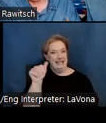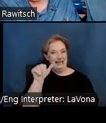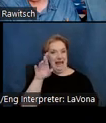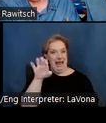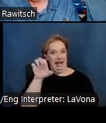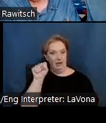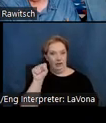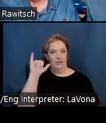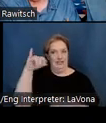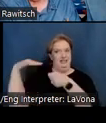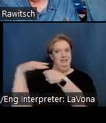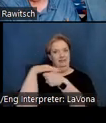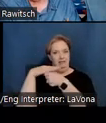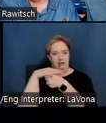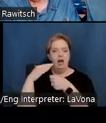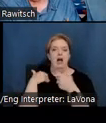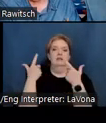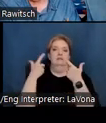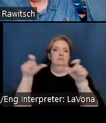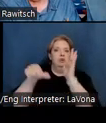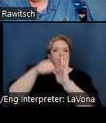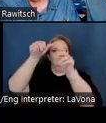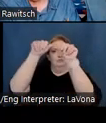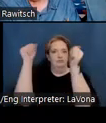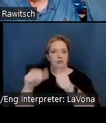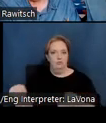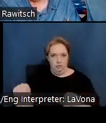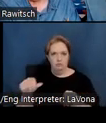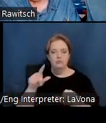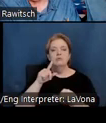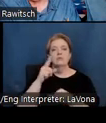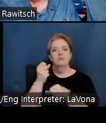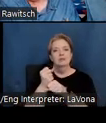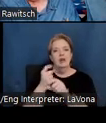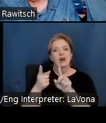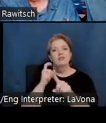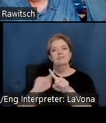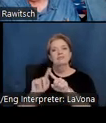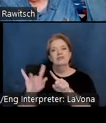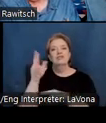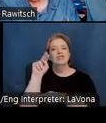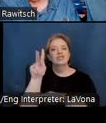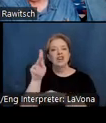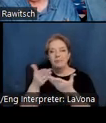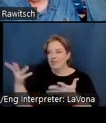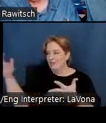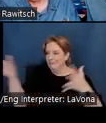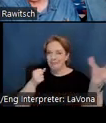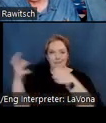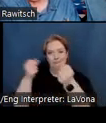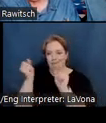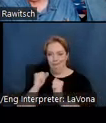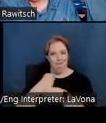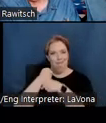with large-scale sculpture constructed entirely of junk material. Close by for nature